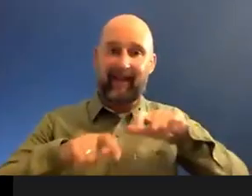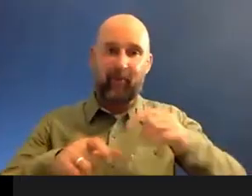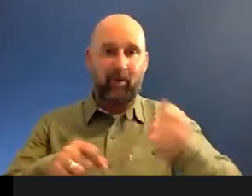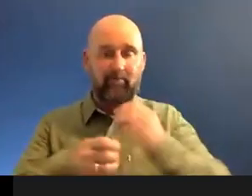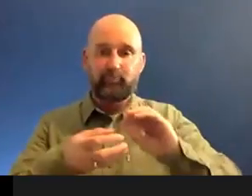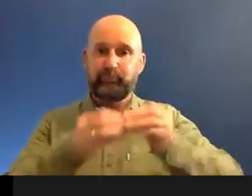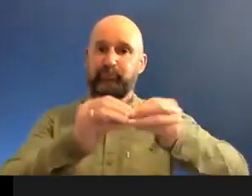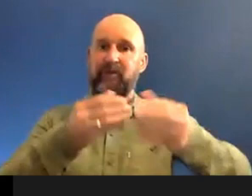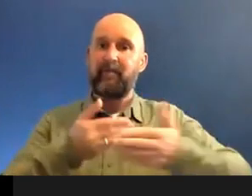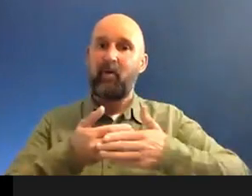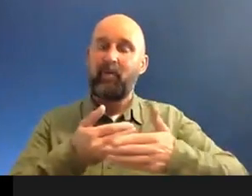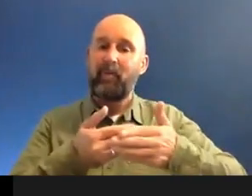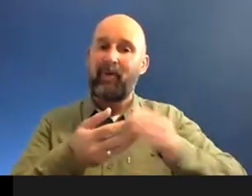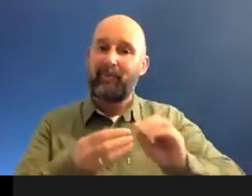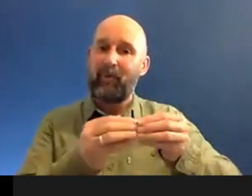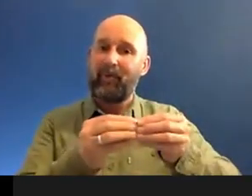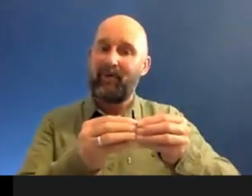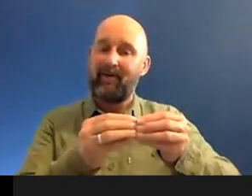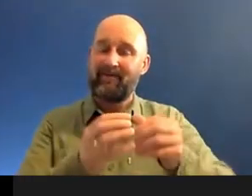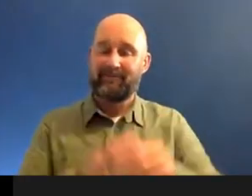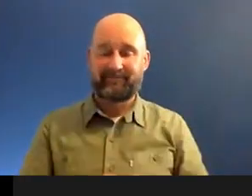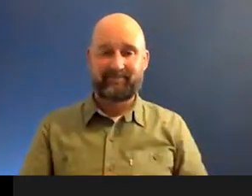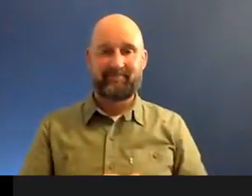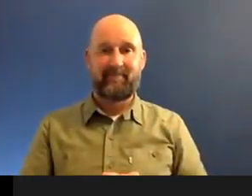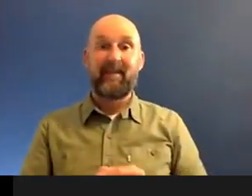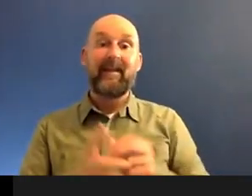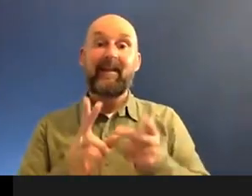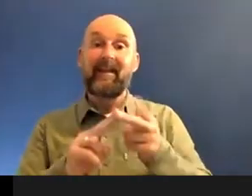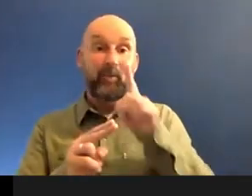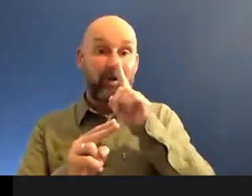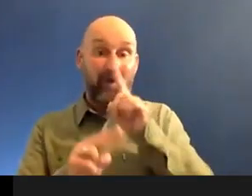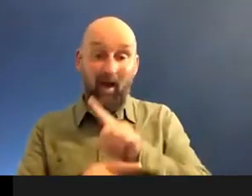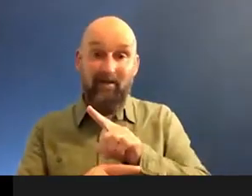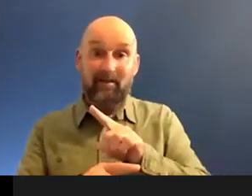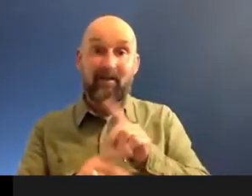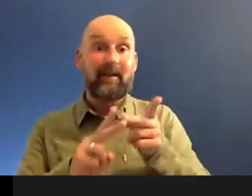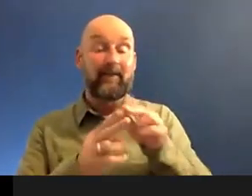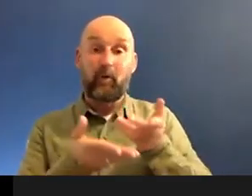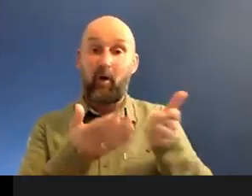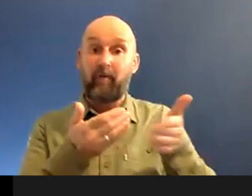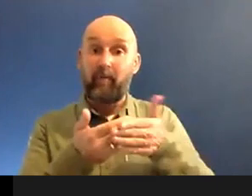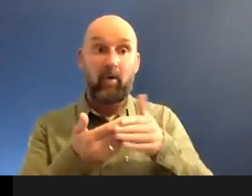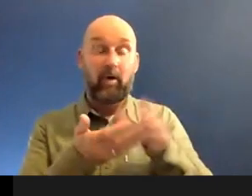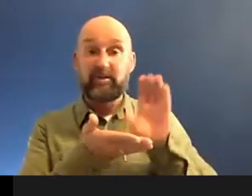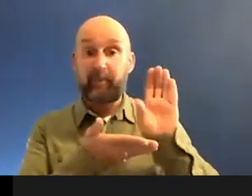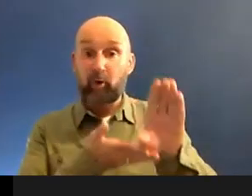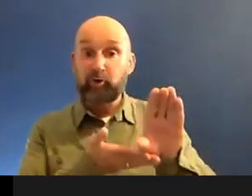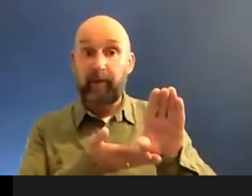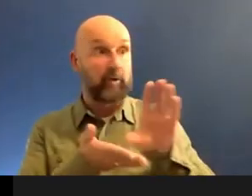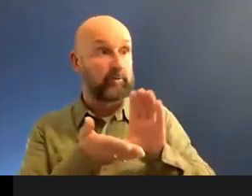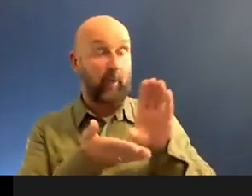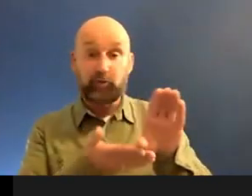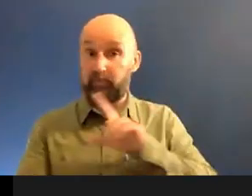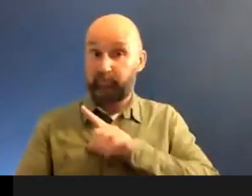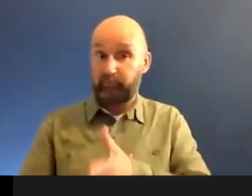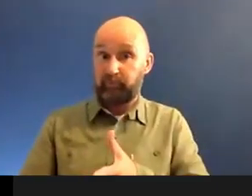you know, with work that they are doing. I mean, if you can't do that, I mean, if you can do offer more than that, if you can offer sponsorships and stuff like that to actually help